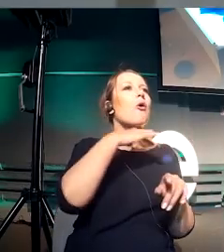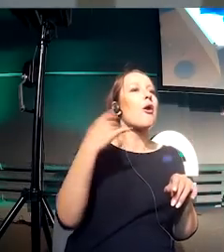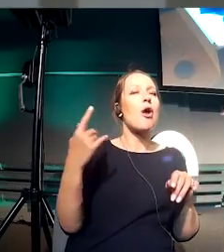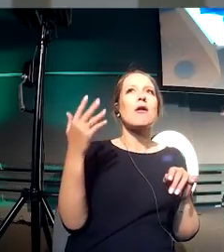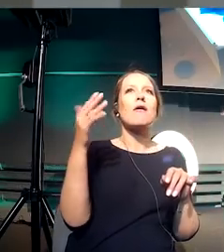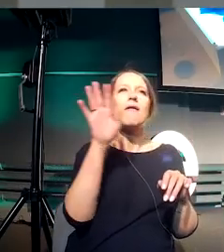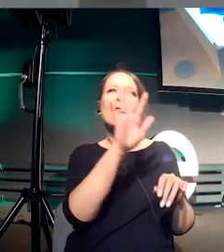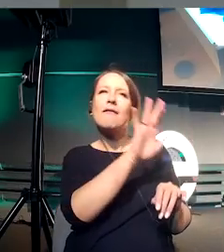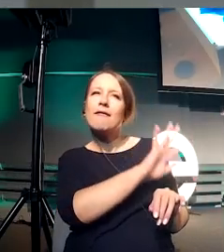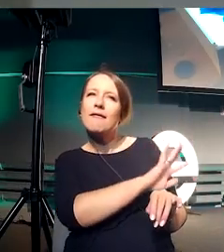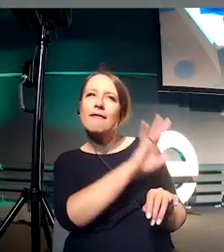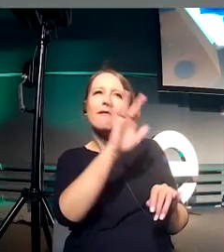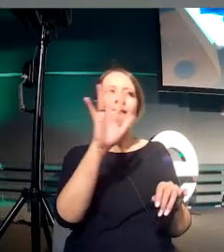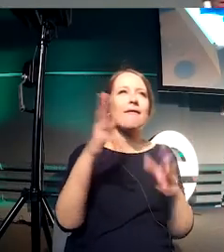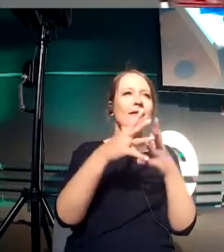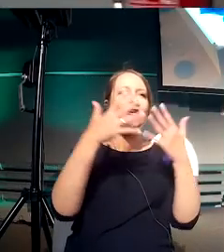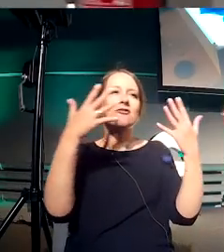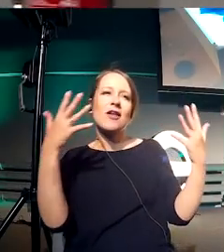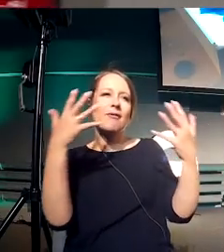many different figures that come.